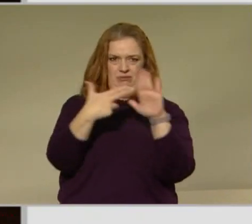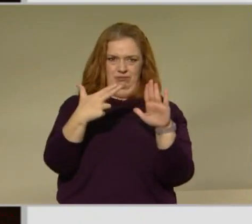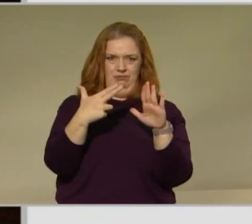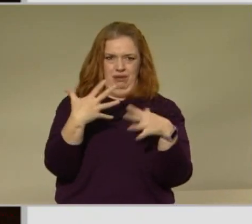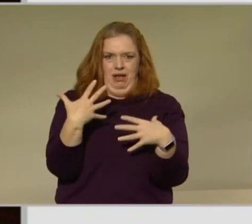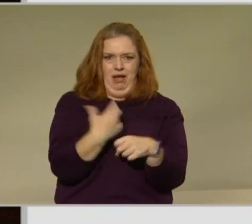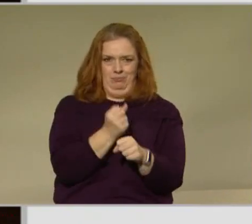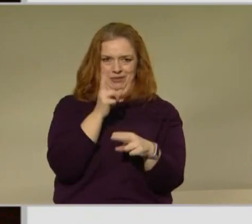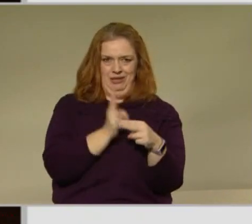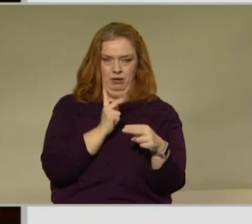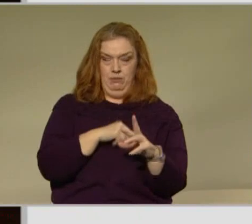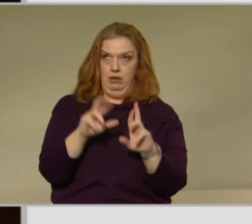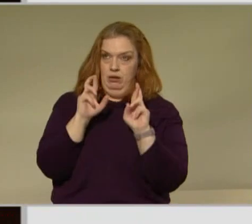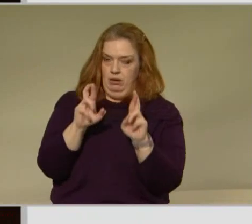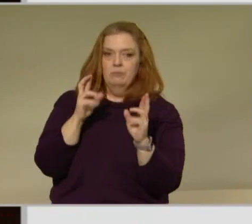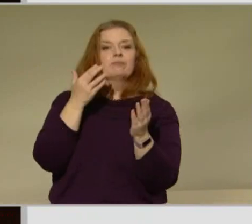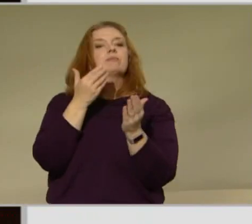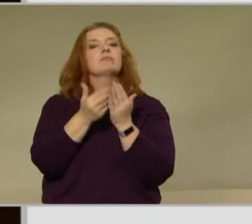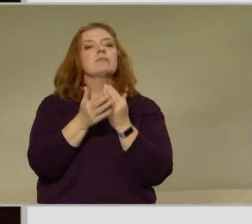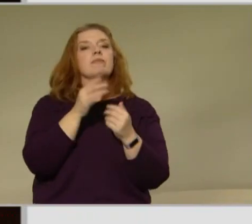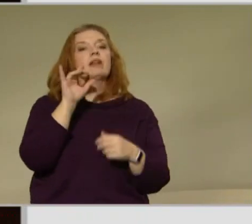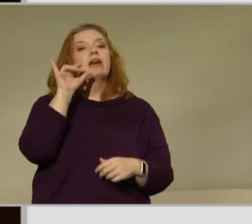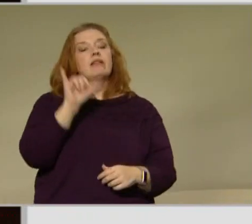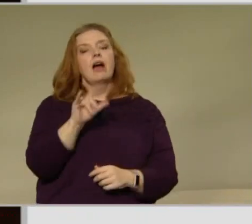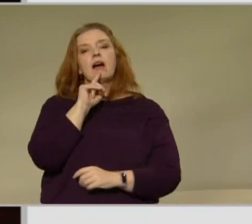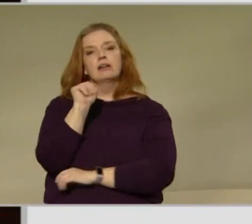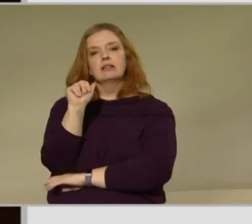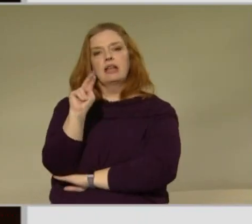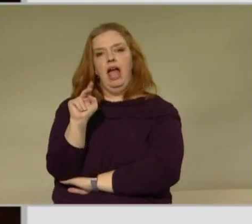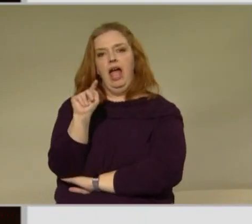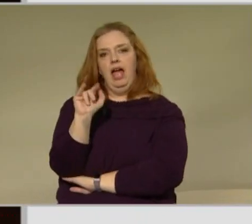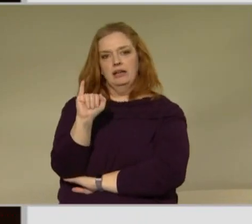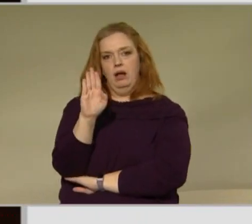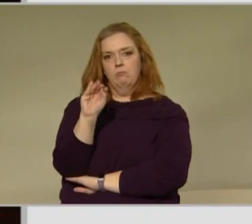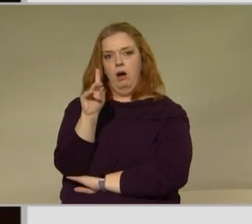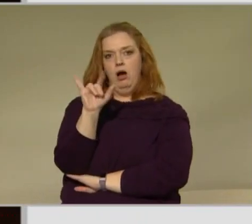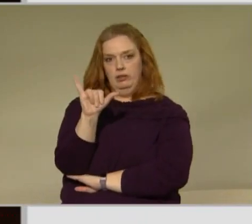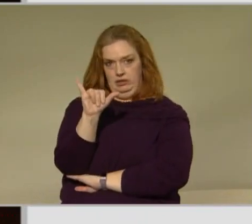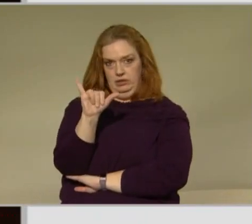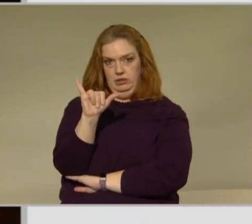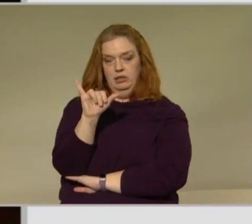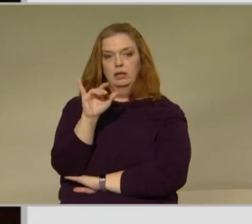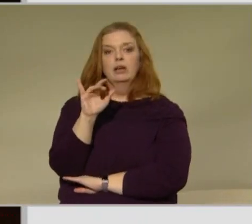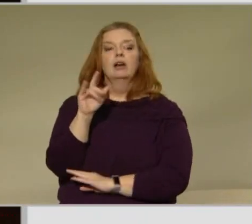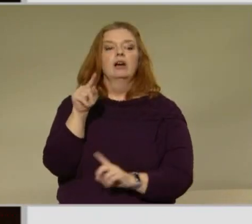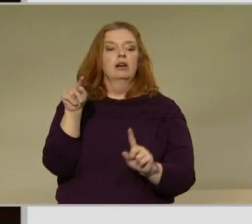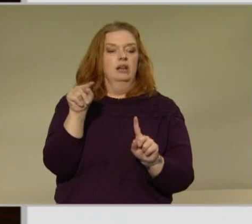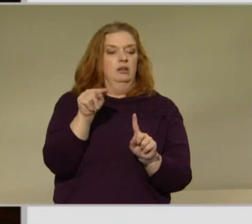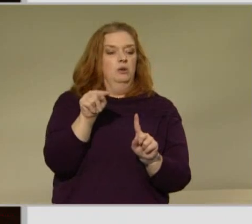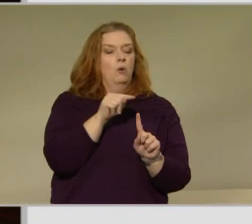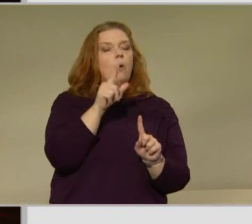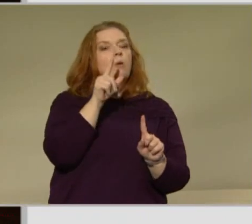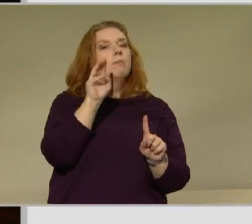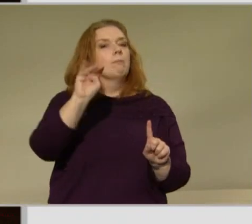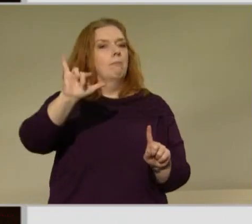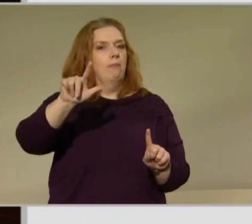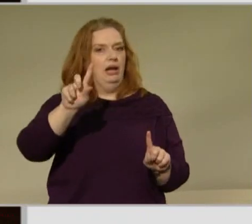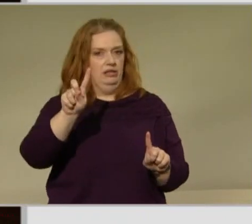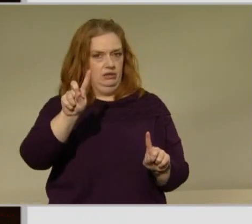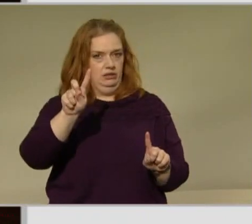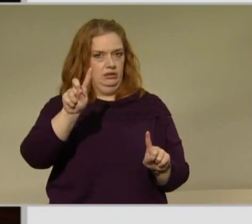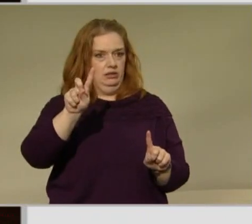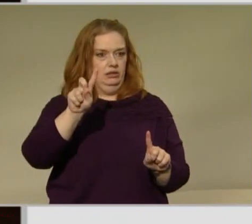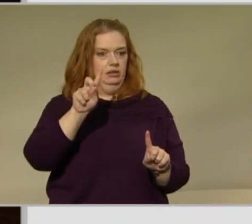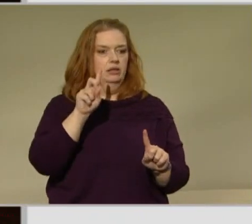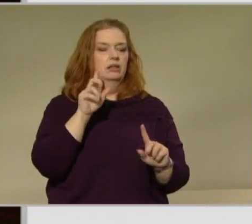this monoclonal antibody has been shown to be effective for patients with more milder disease who are at